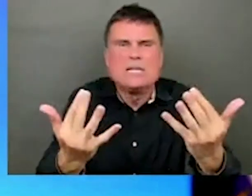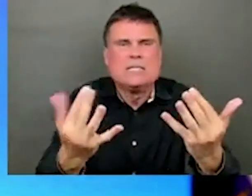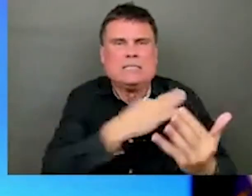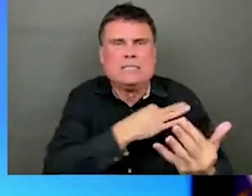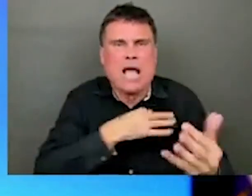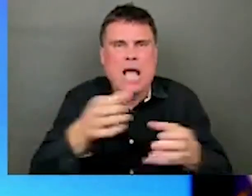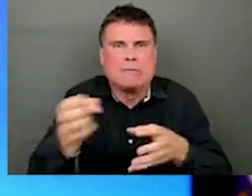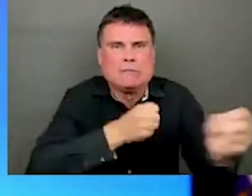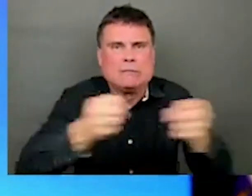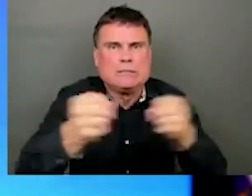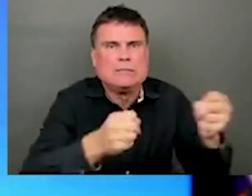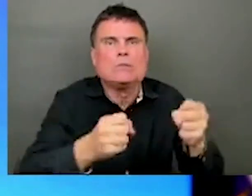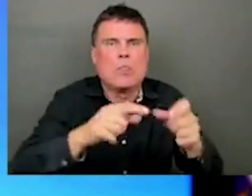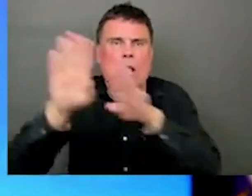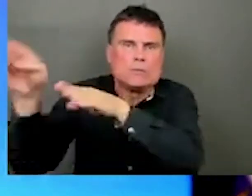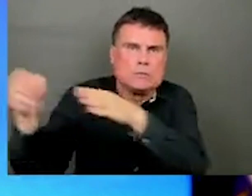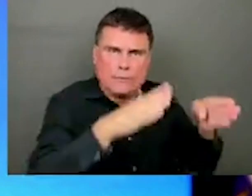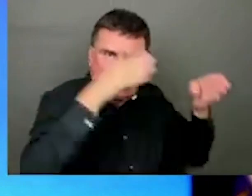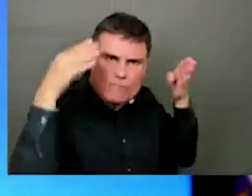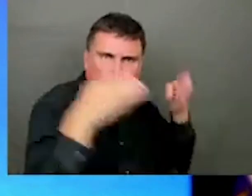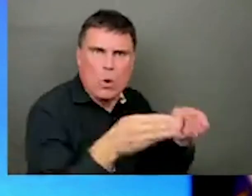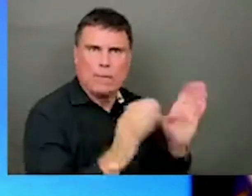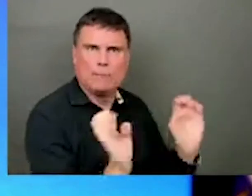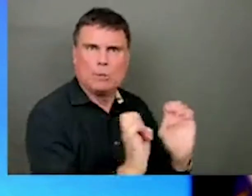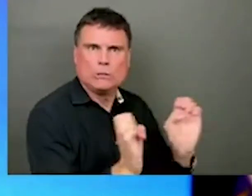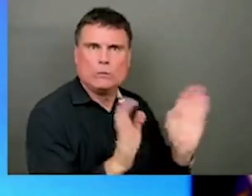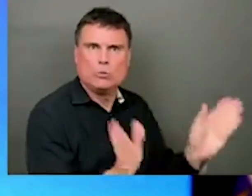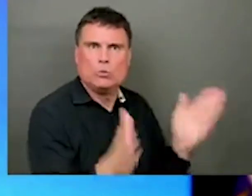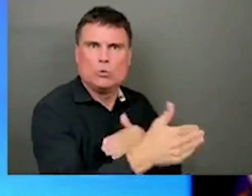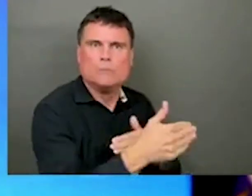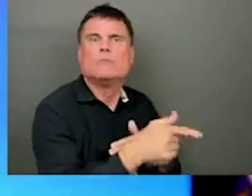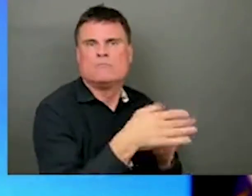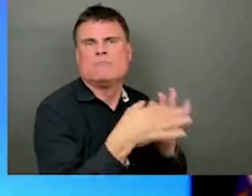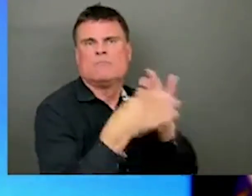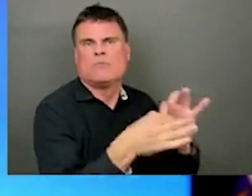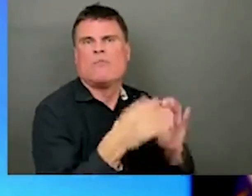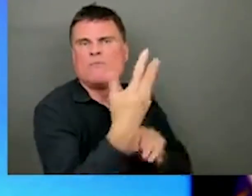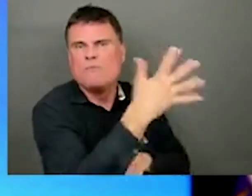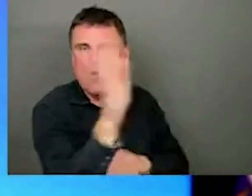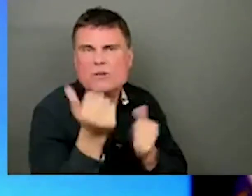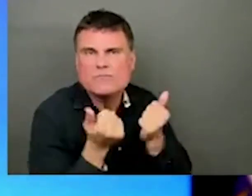professionals, and healthcare workers, and we're working through those, and COVID-19 simply adds to that.